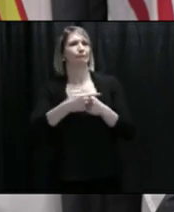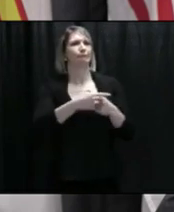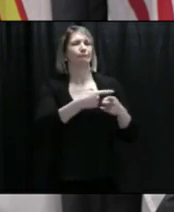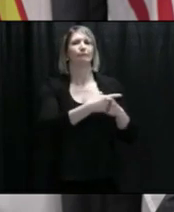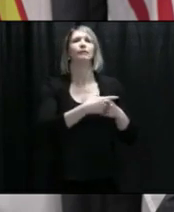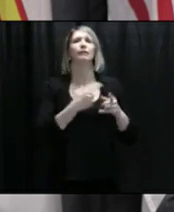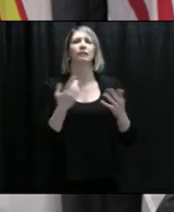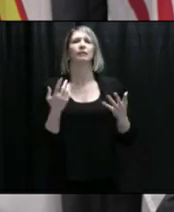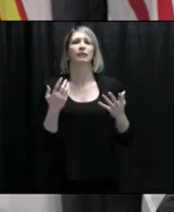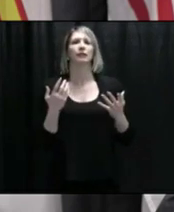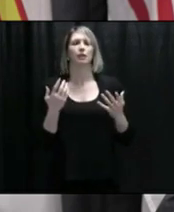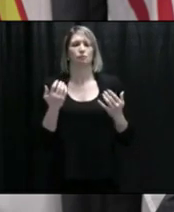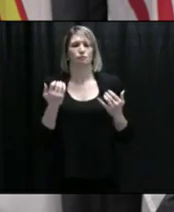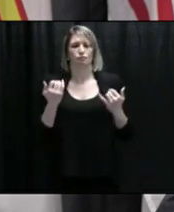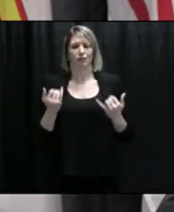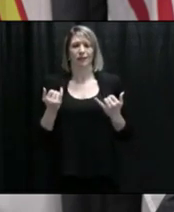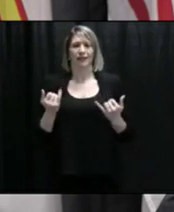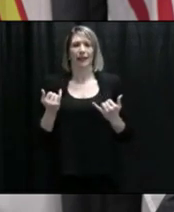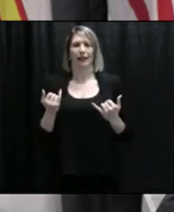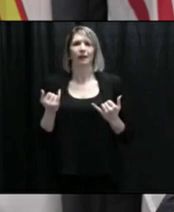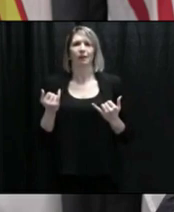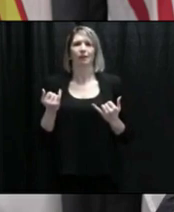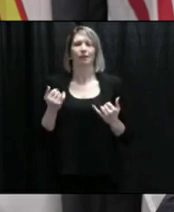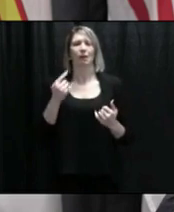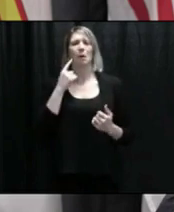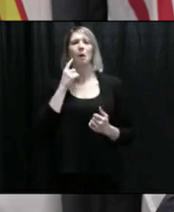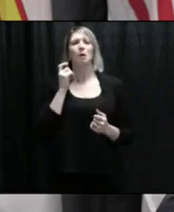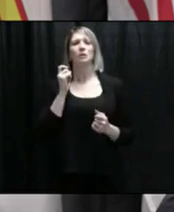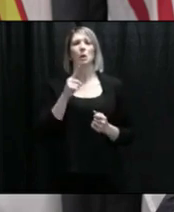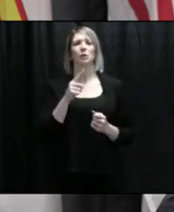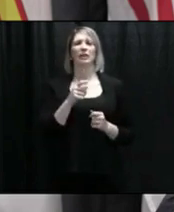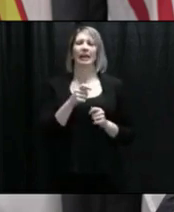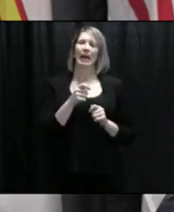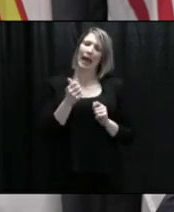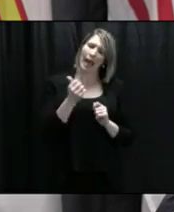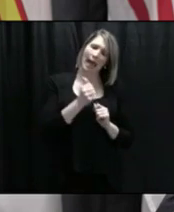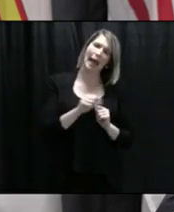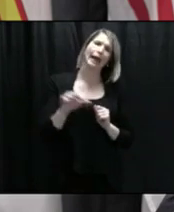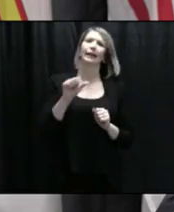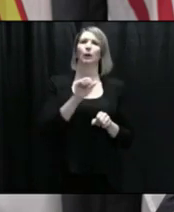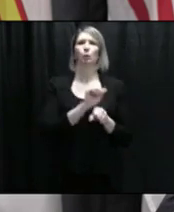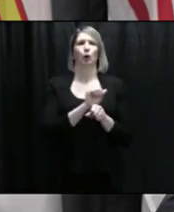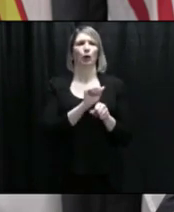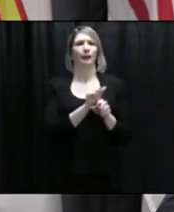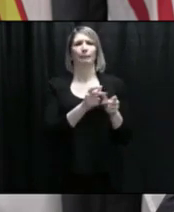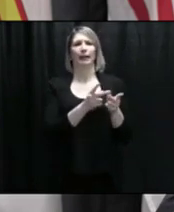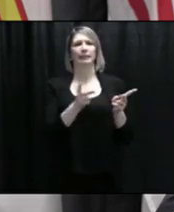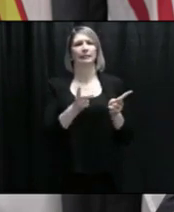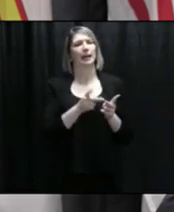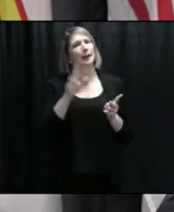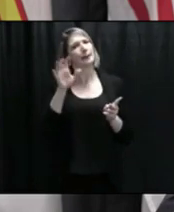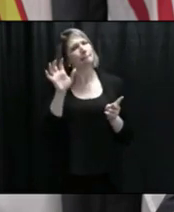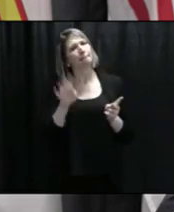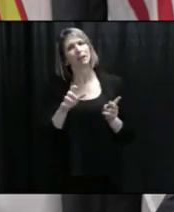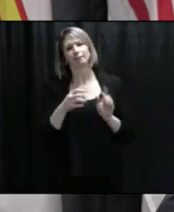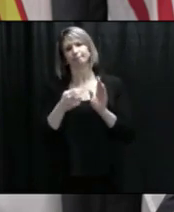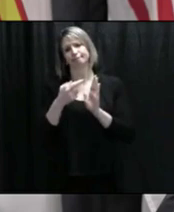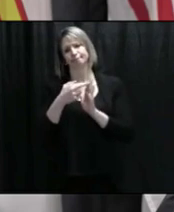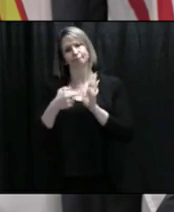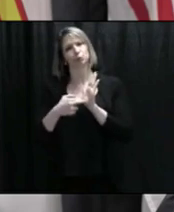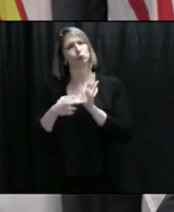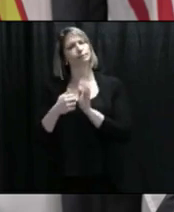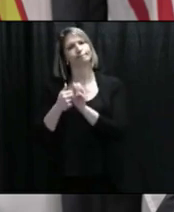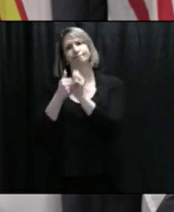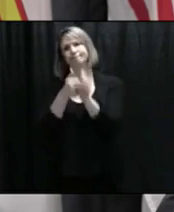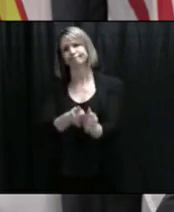consistent no matter where you go, that every workplace must be able to practice the guidelines that we put in place by the chief